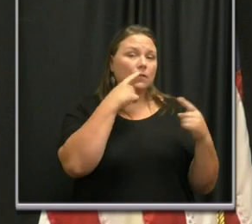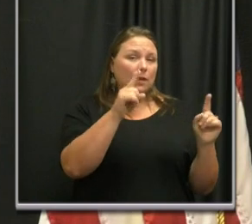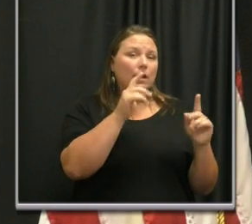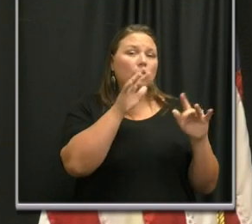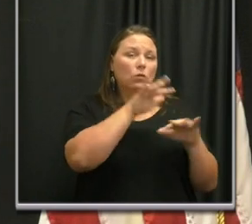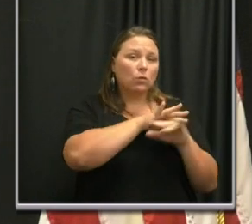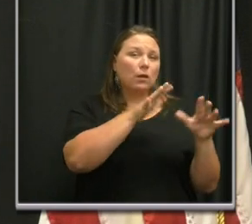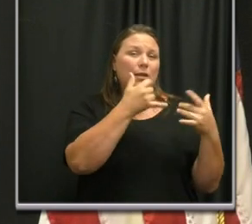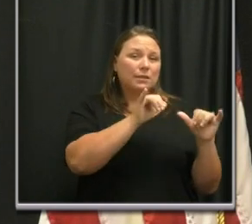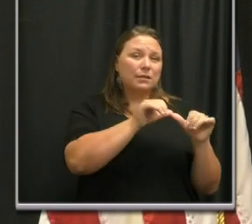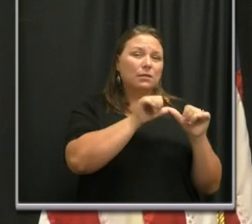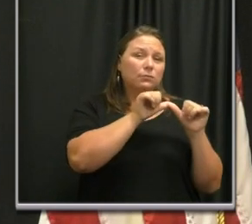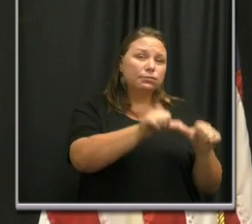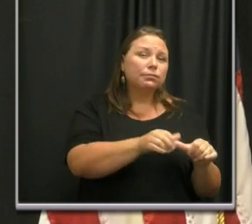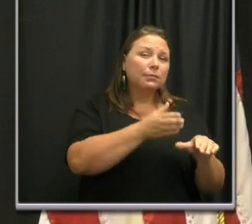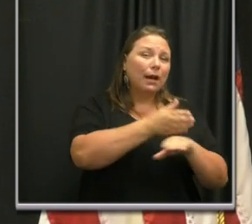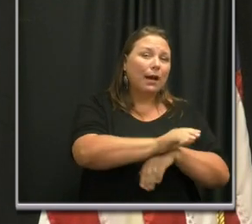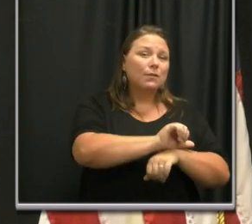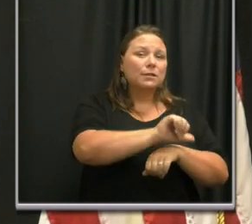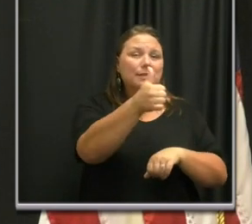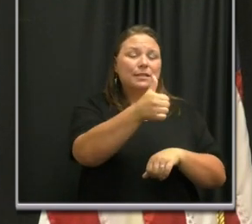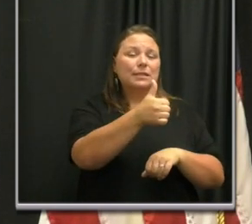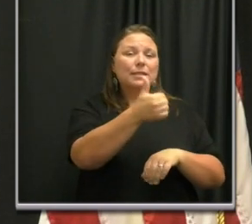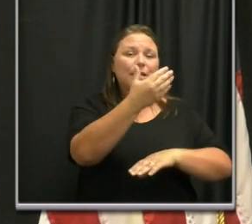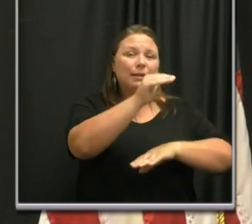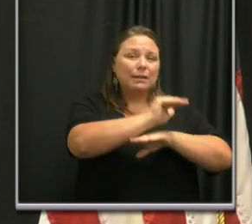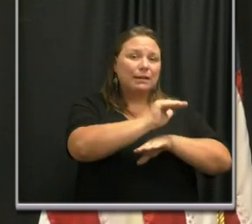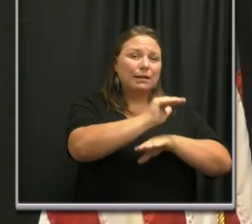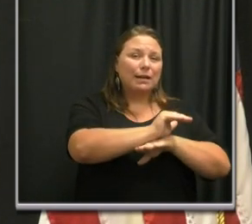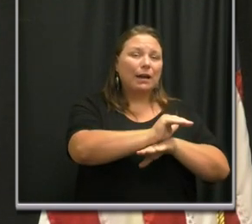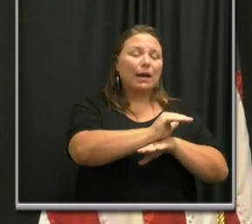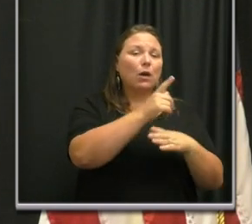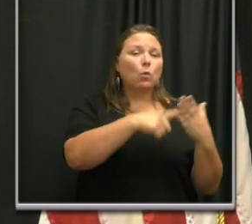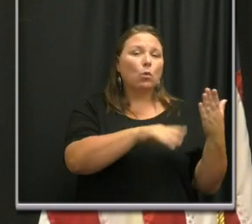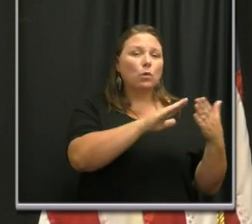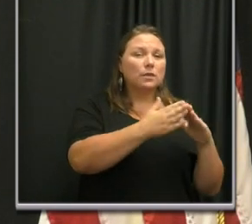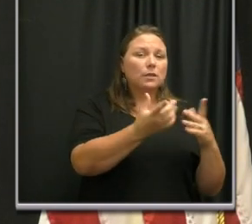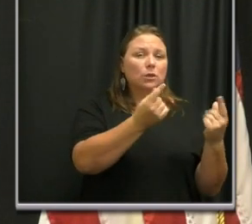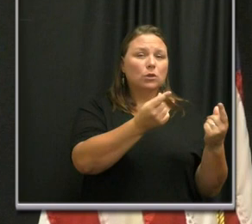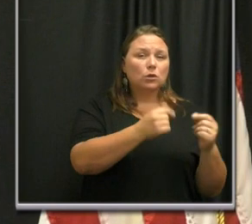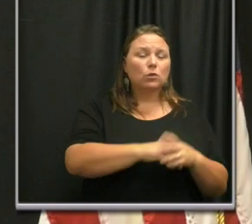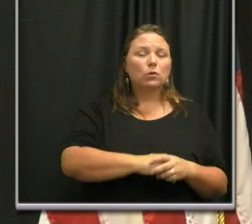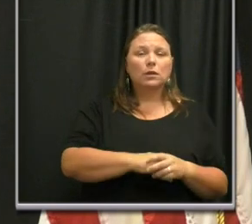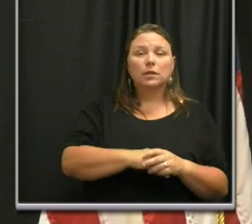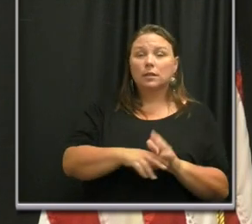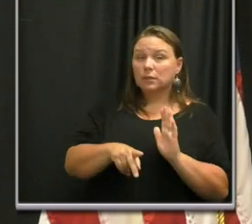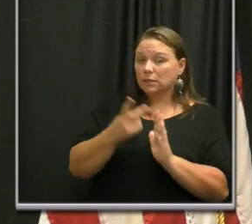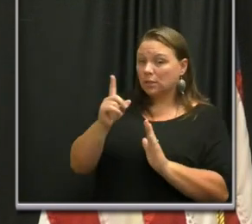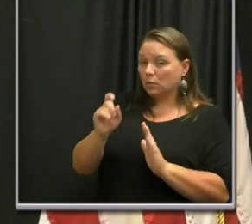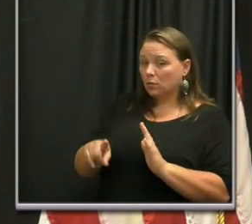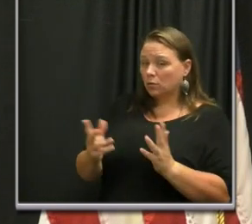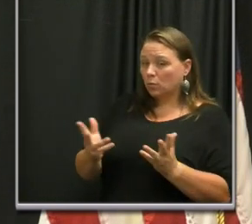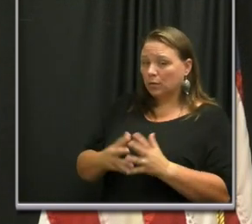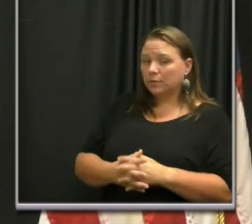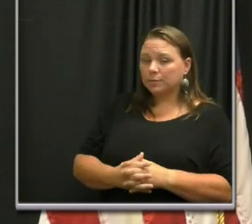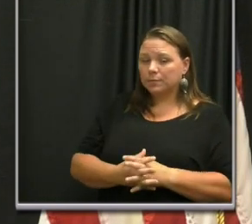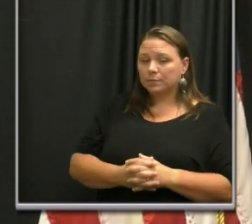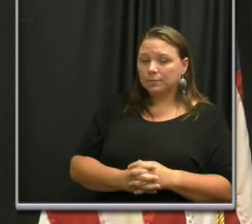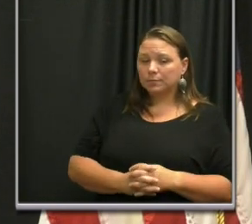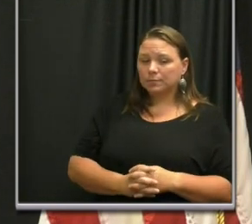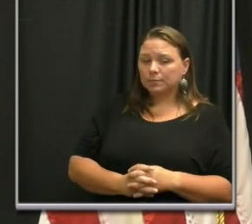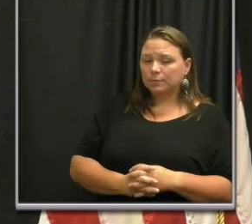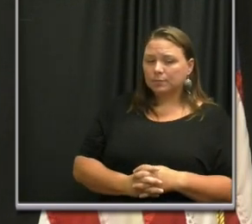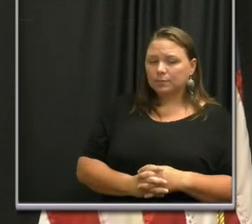persist after 10 p.m. on lower Broadway, what will the city do? Right. And then the part about the